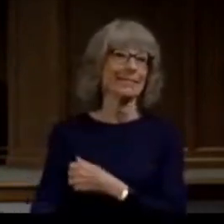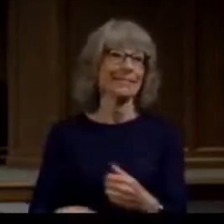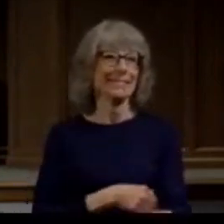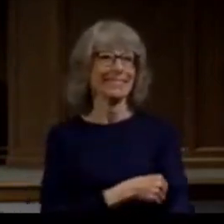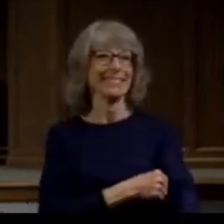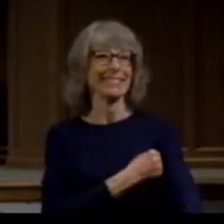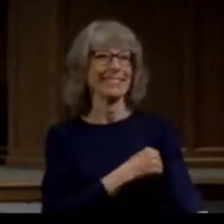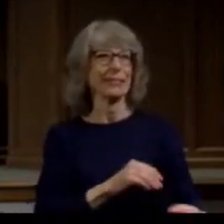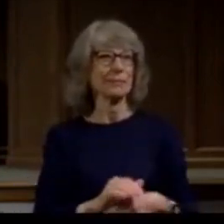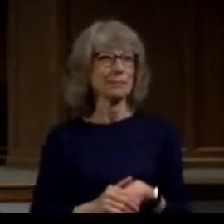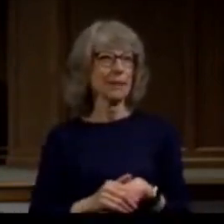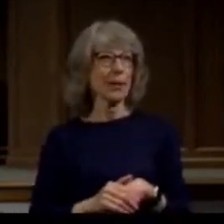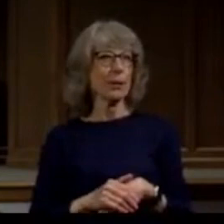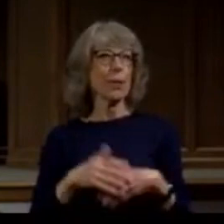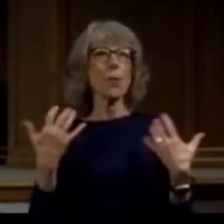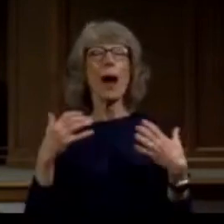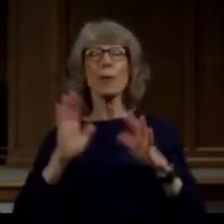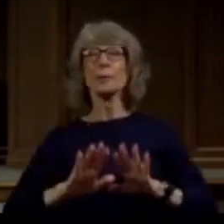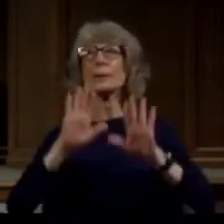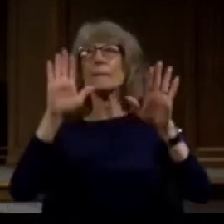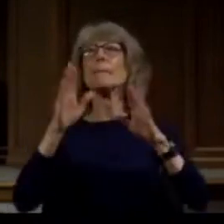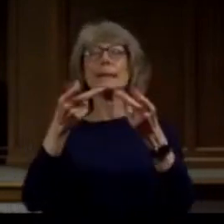what an amazing place